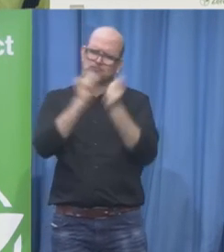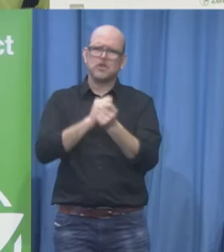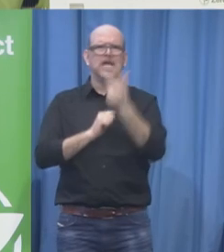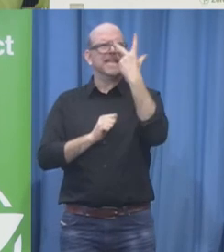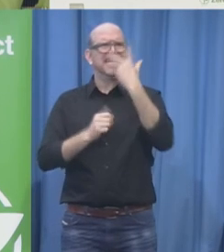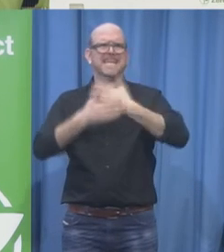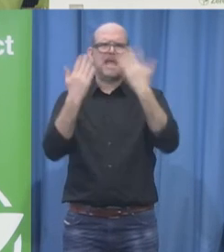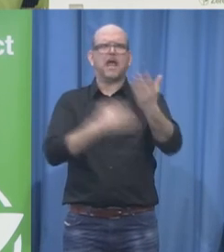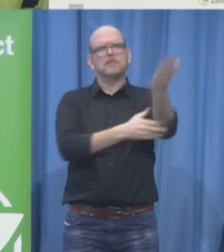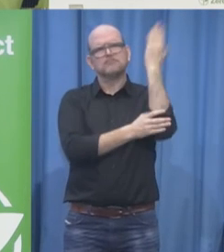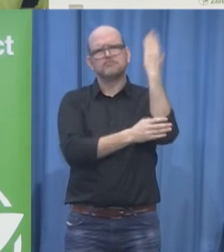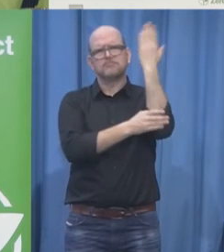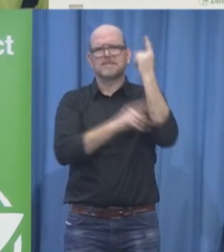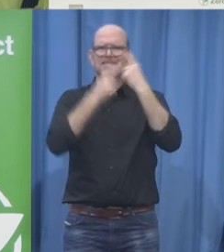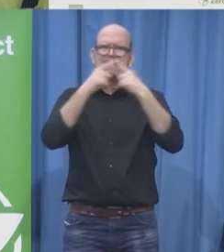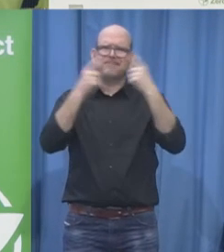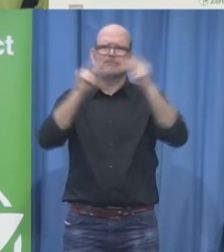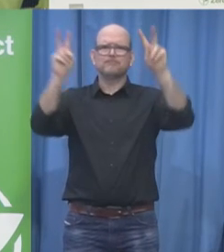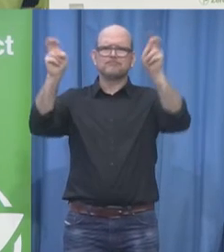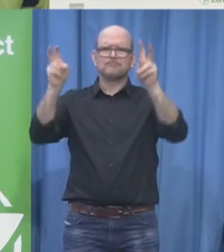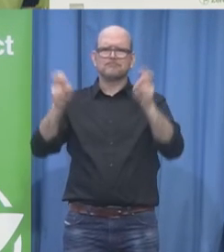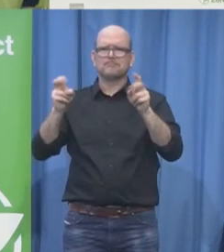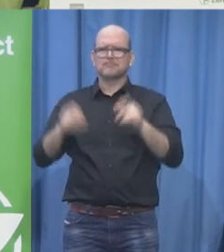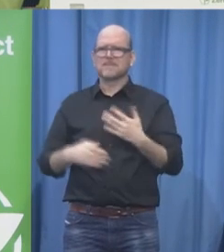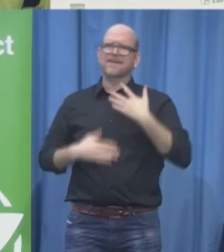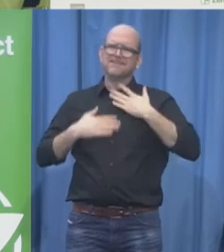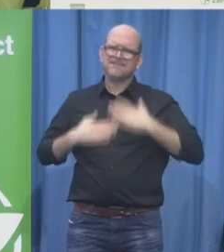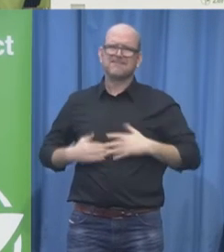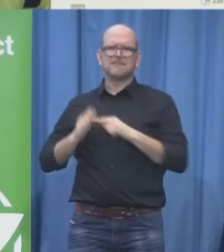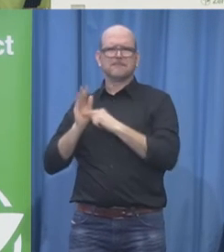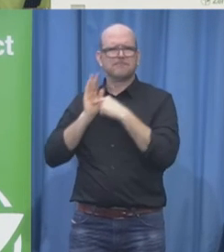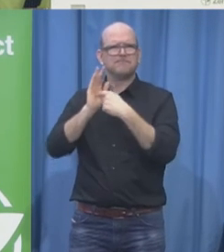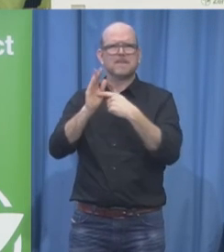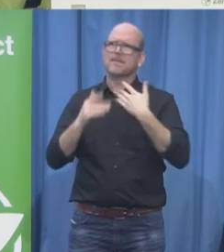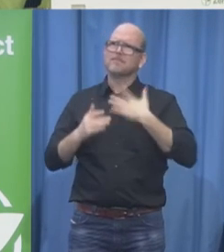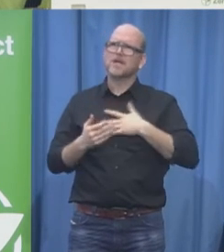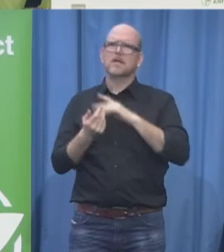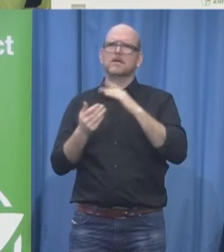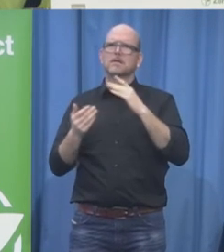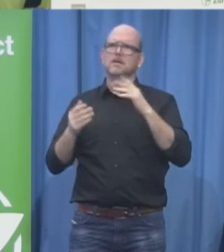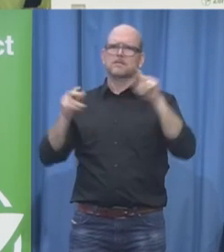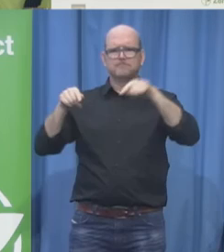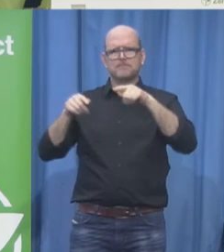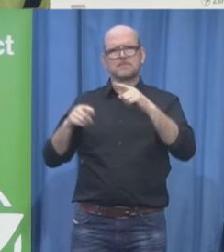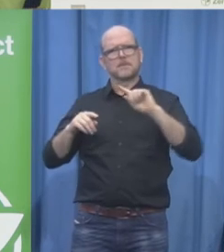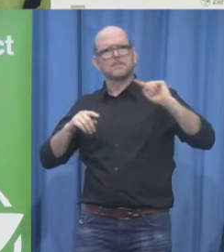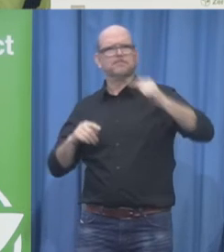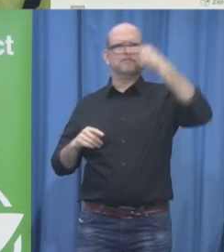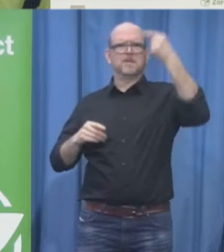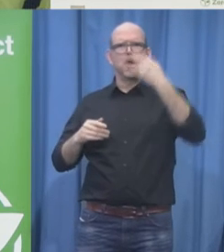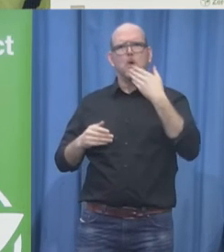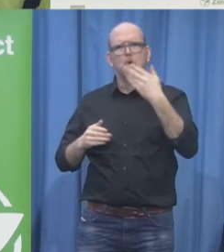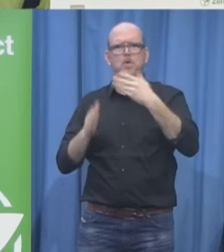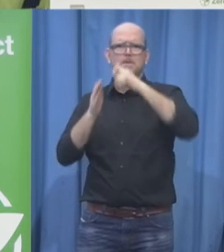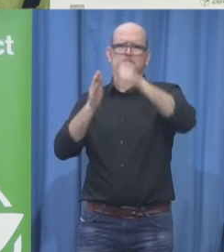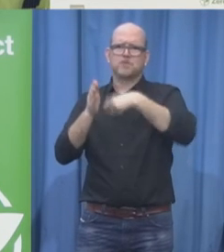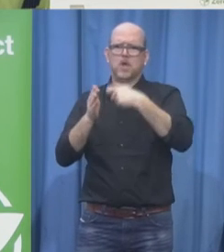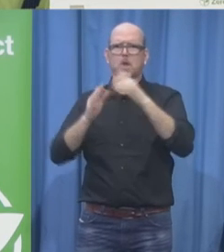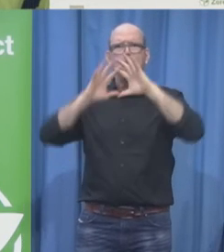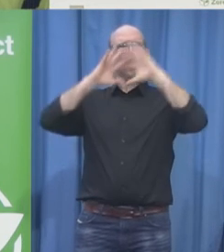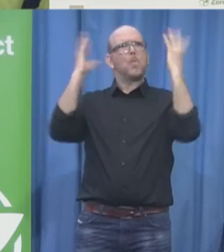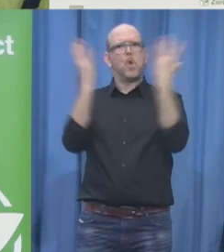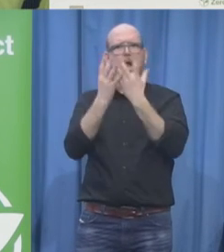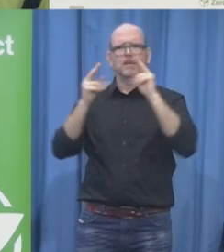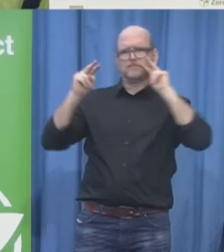creating bridges and breaking down barriers to make the world a better one with equal opportunities